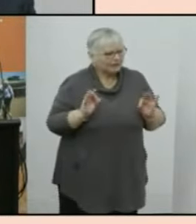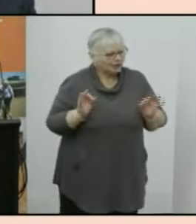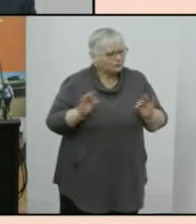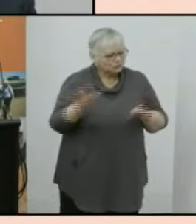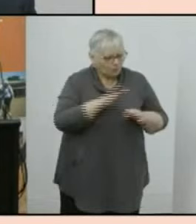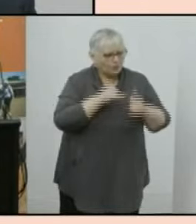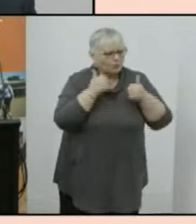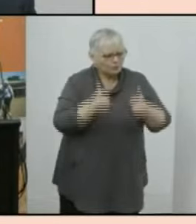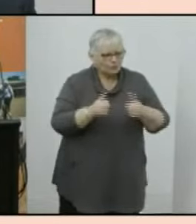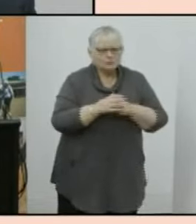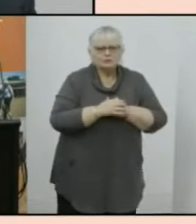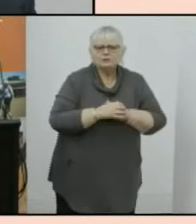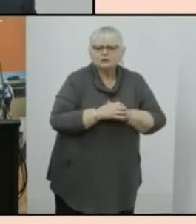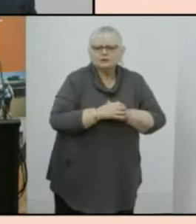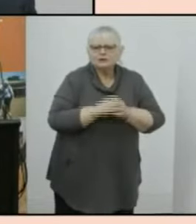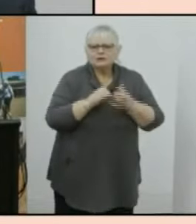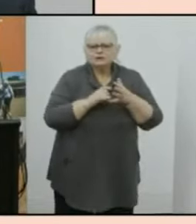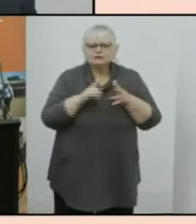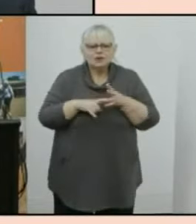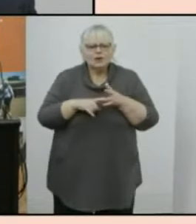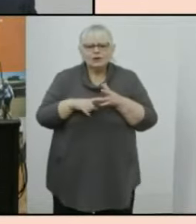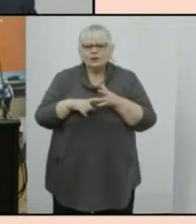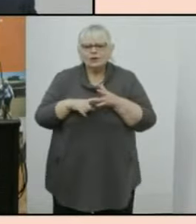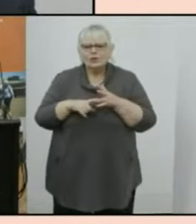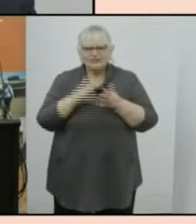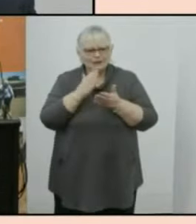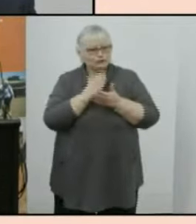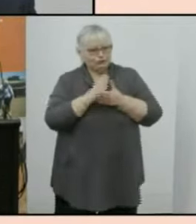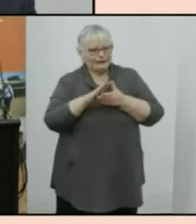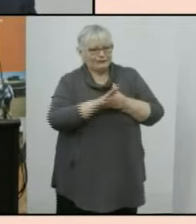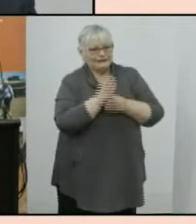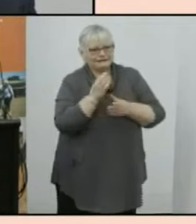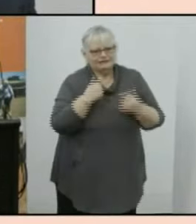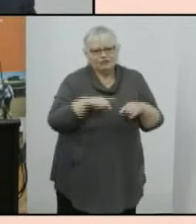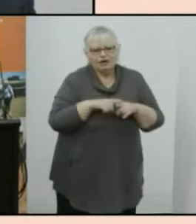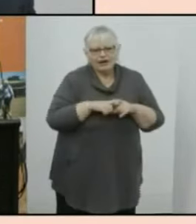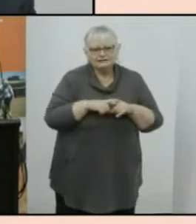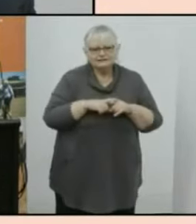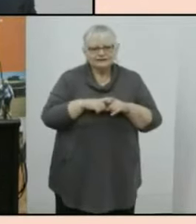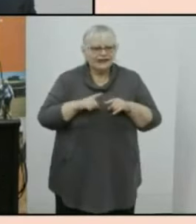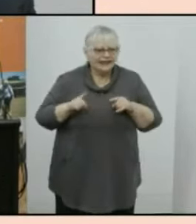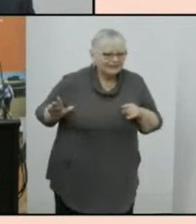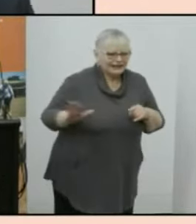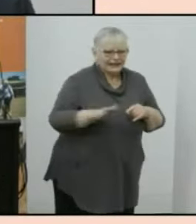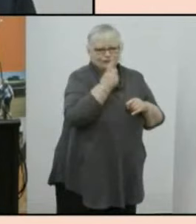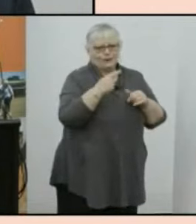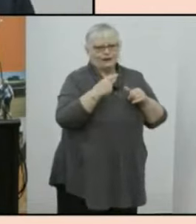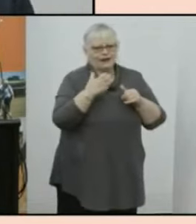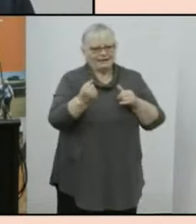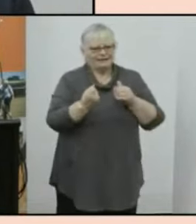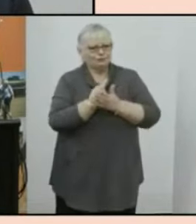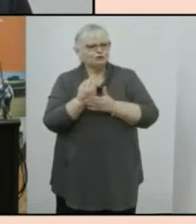hadn't completed the census so that that was really pleasing for us that that everybody had responded